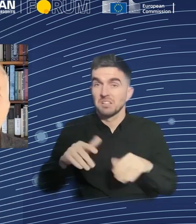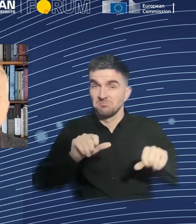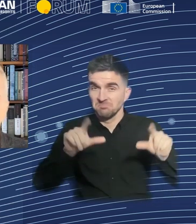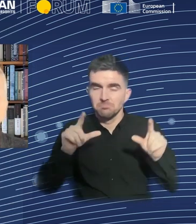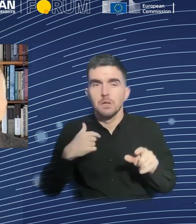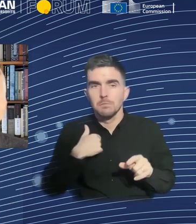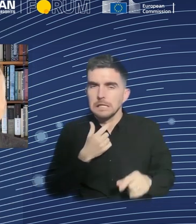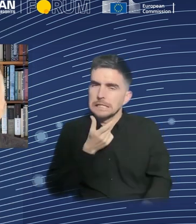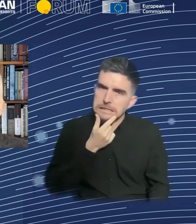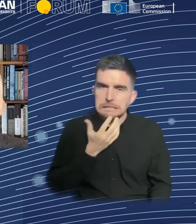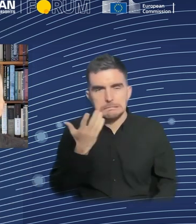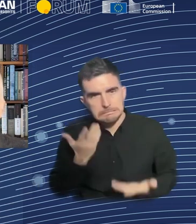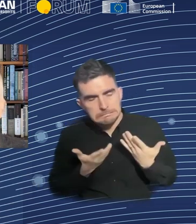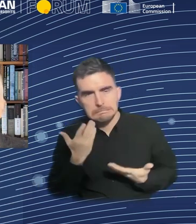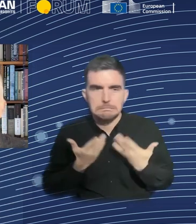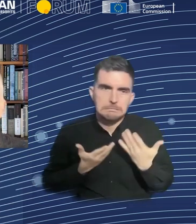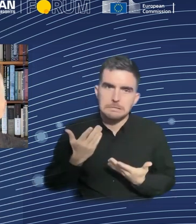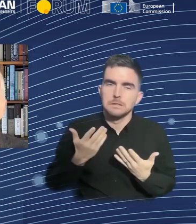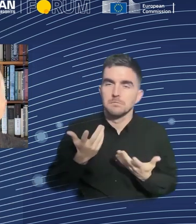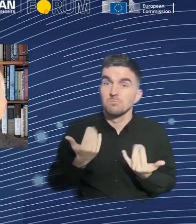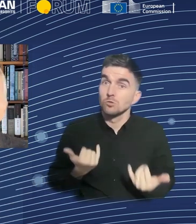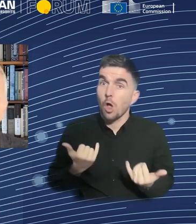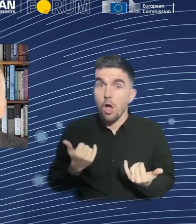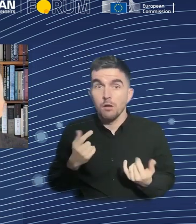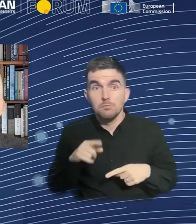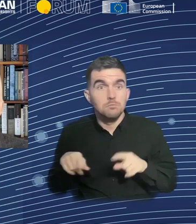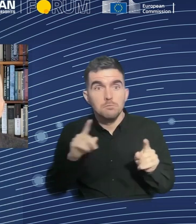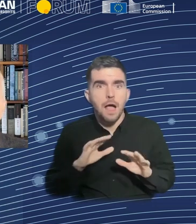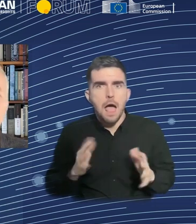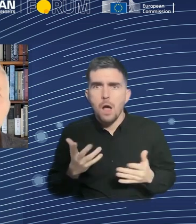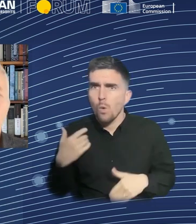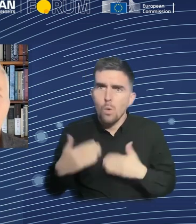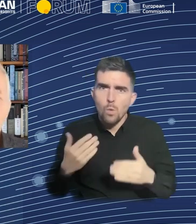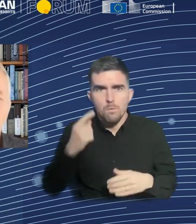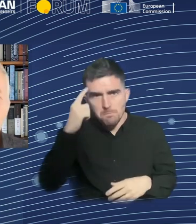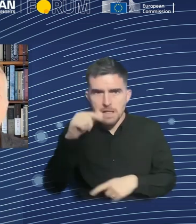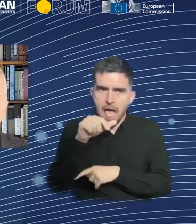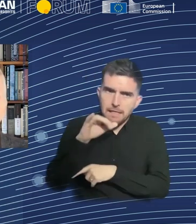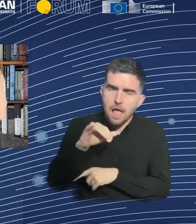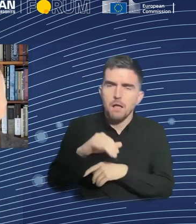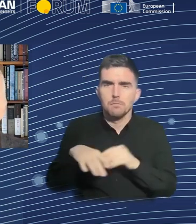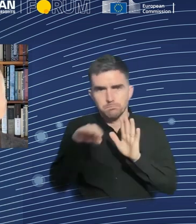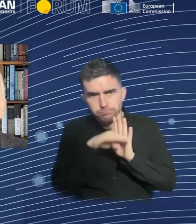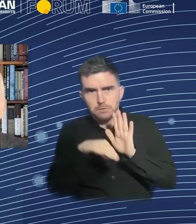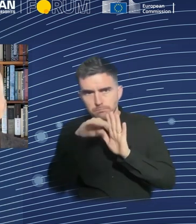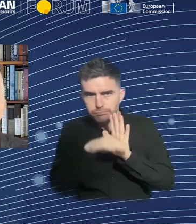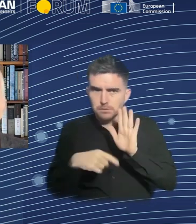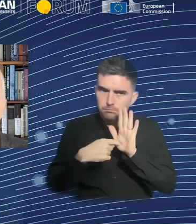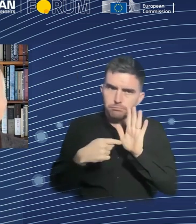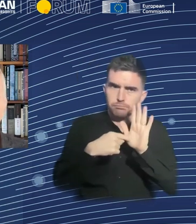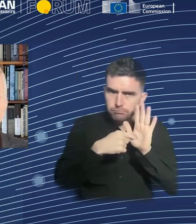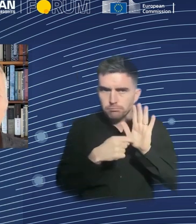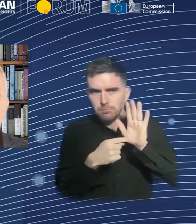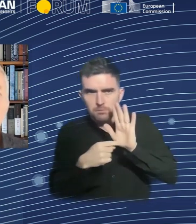capture leading to toothless promises that will ensure monopoly power, shaped by a few large companies focused on imagined